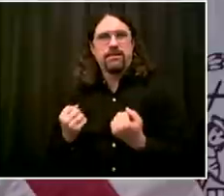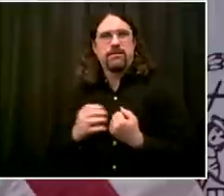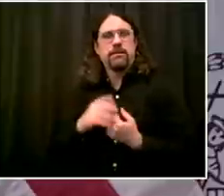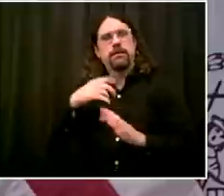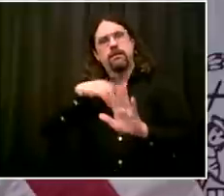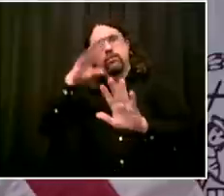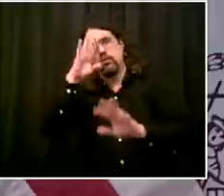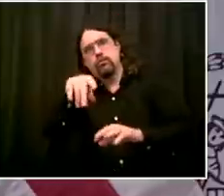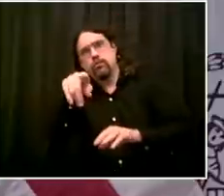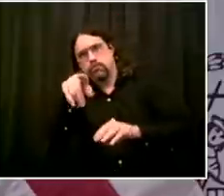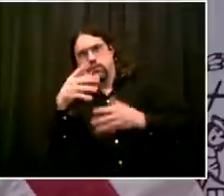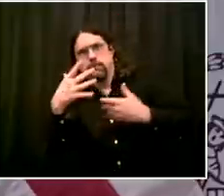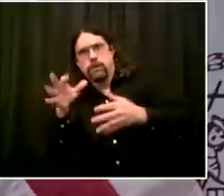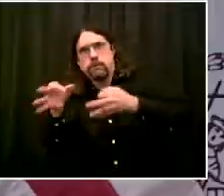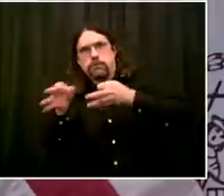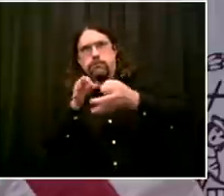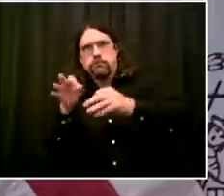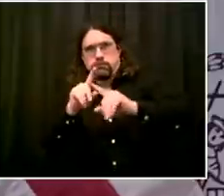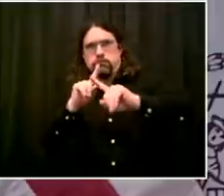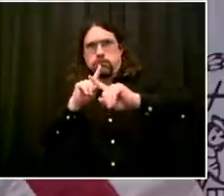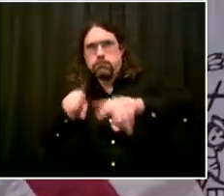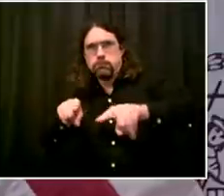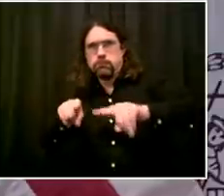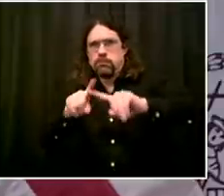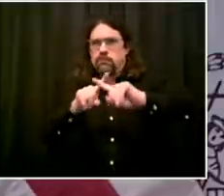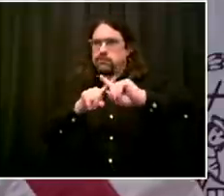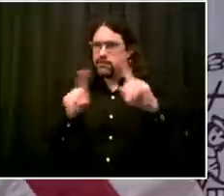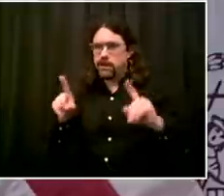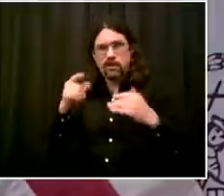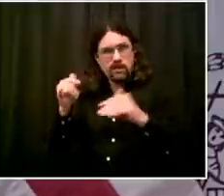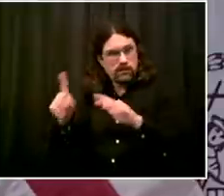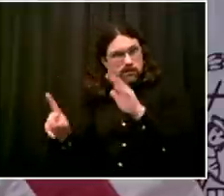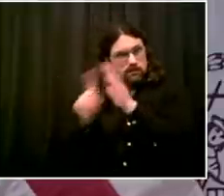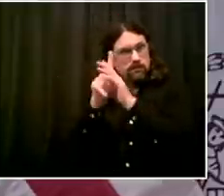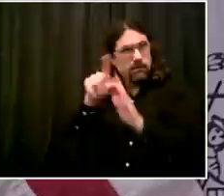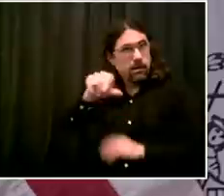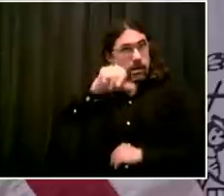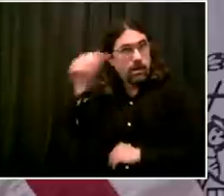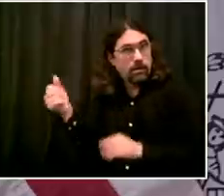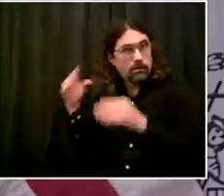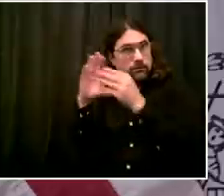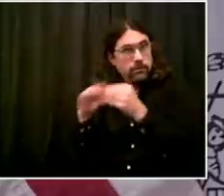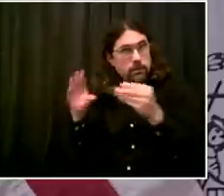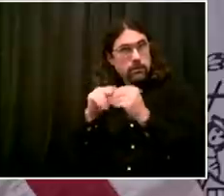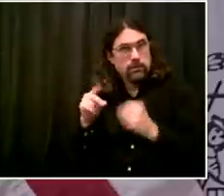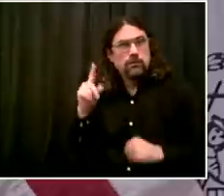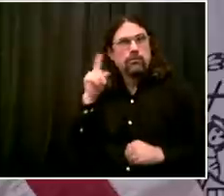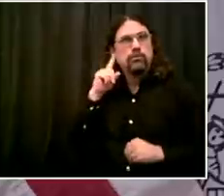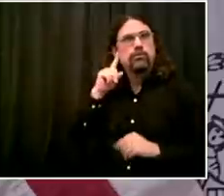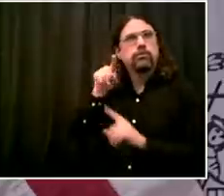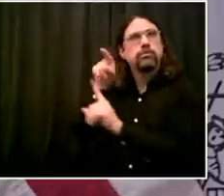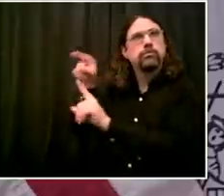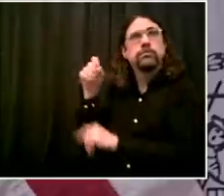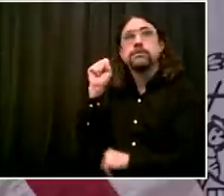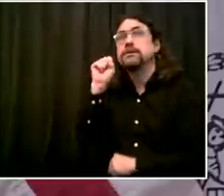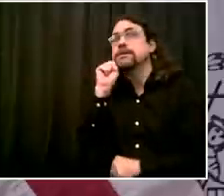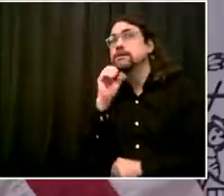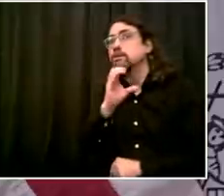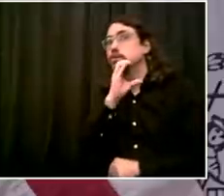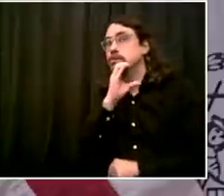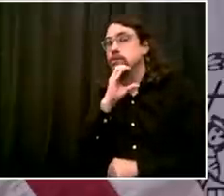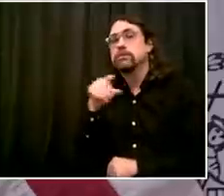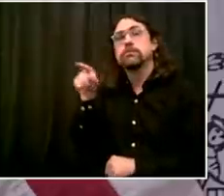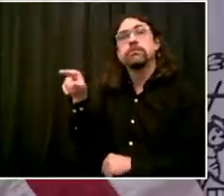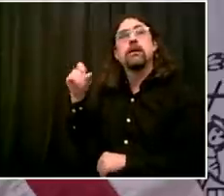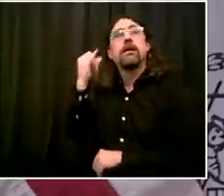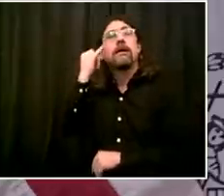a really hard time connecting, whether that's through 311 or because it might be more difficult for them to navigate certain